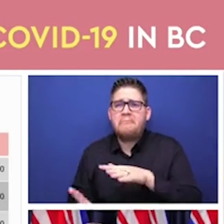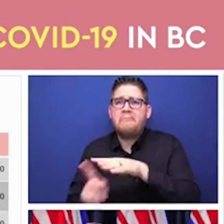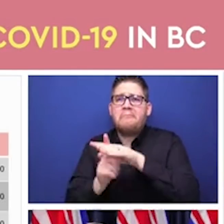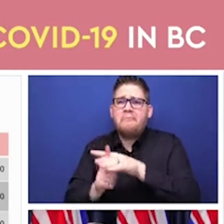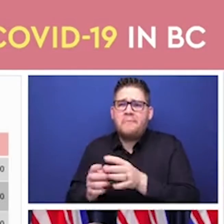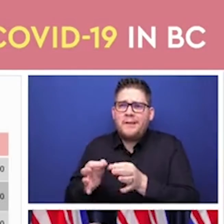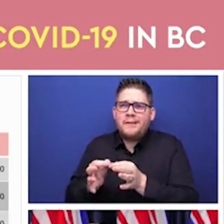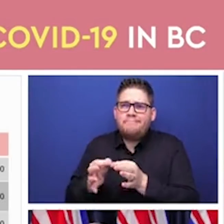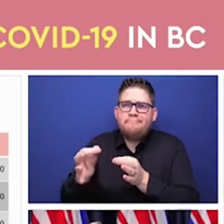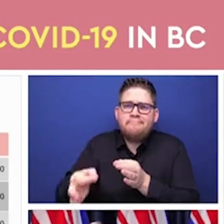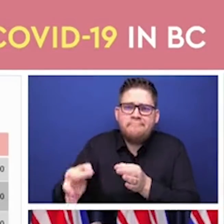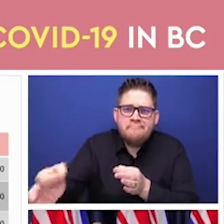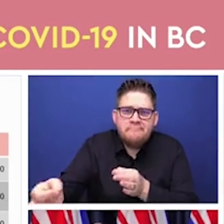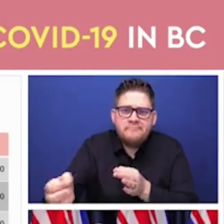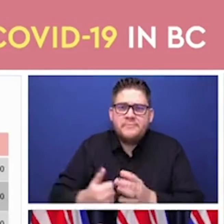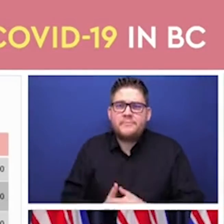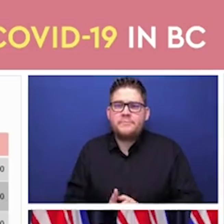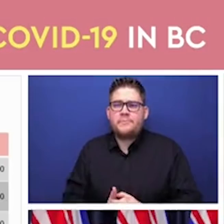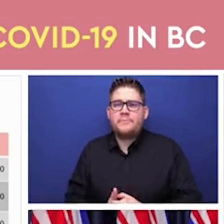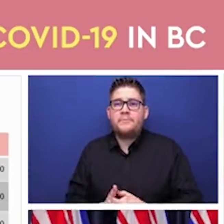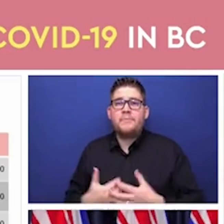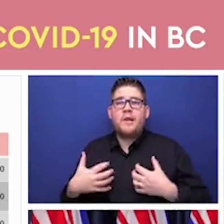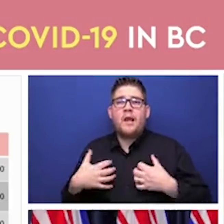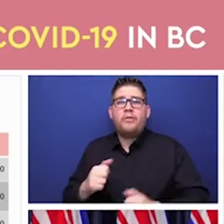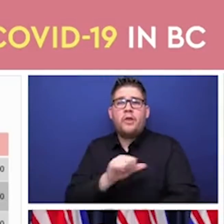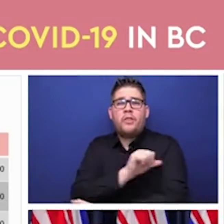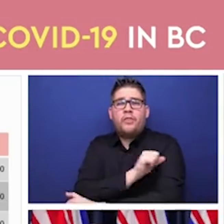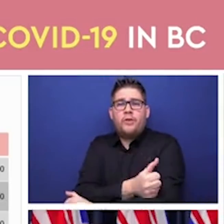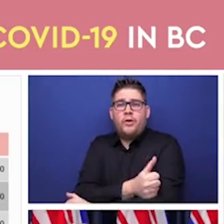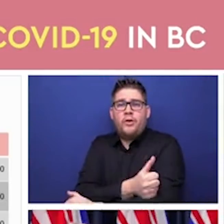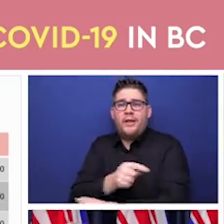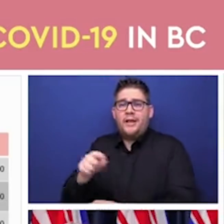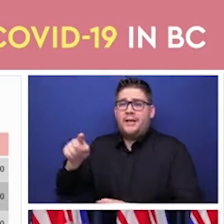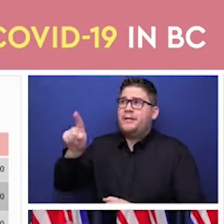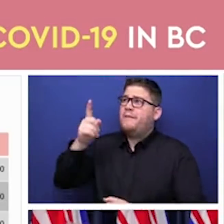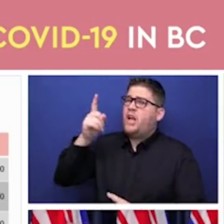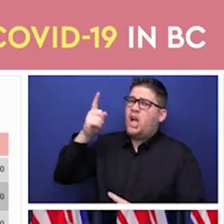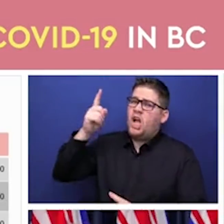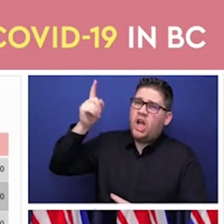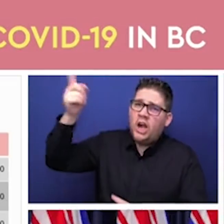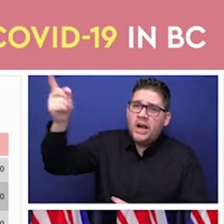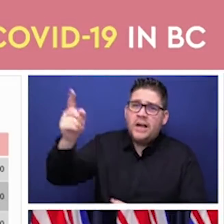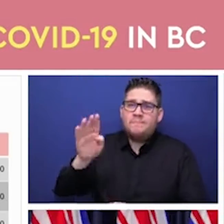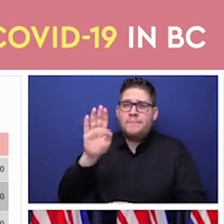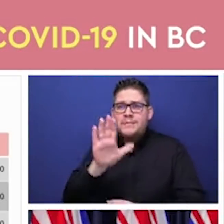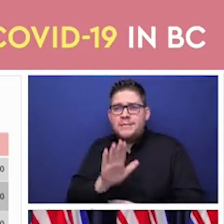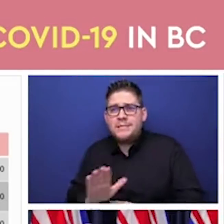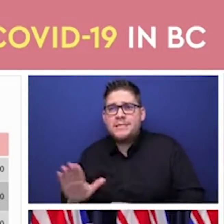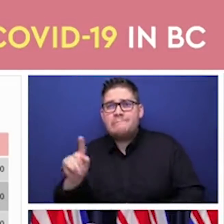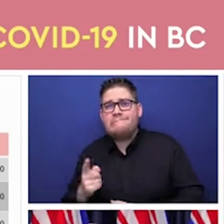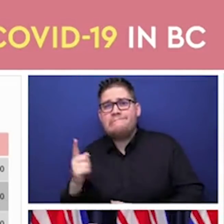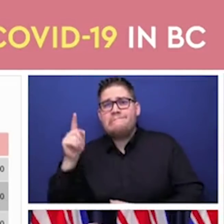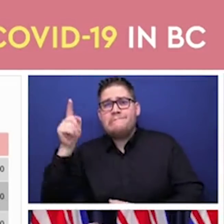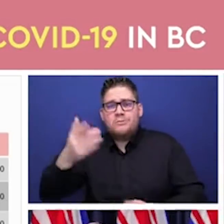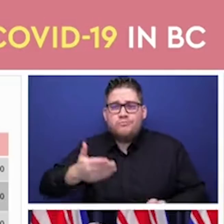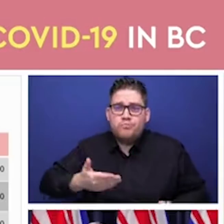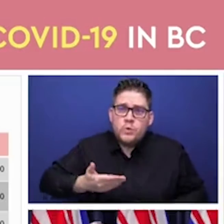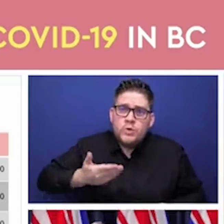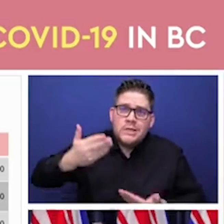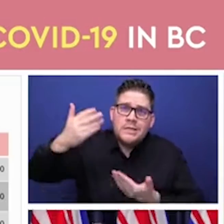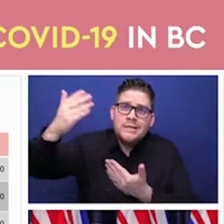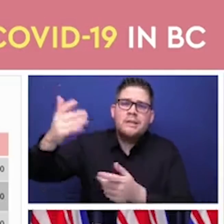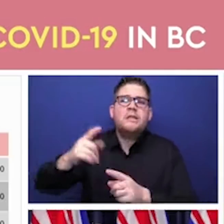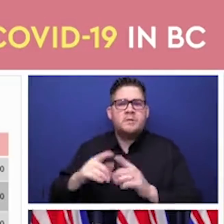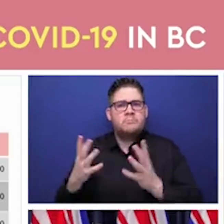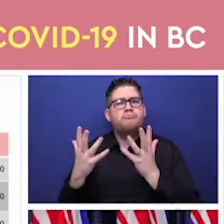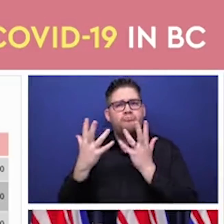learning to accommodate and anticipate those things. But generally we have a lot of confidence. The populations that we'll be addressing,